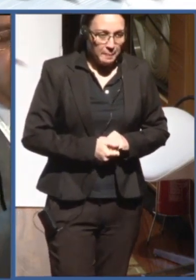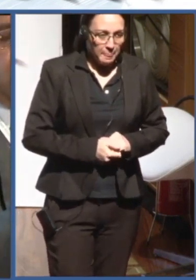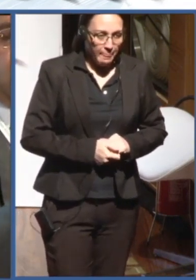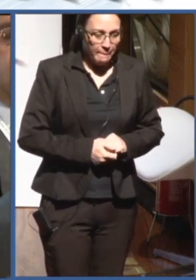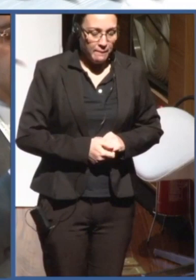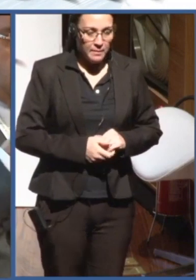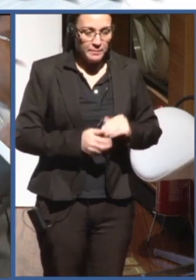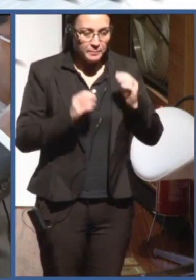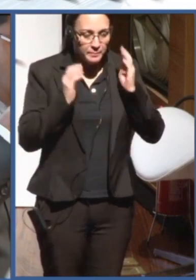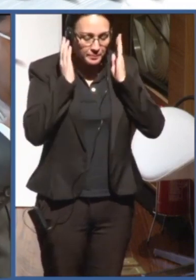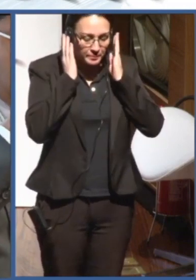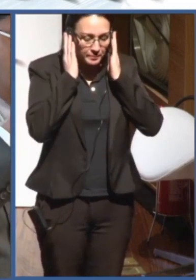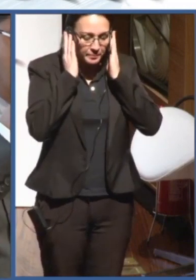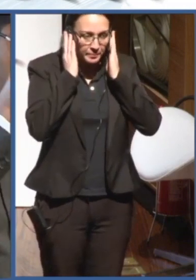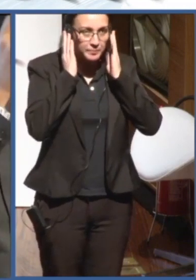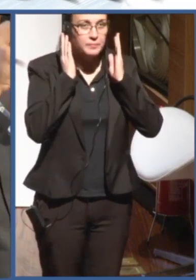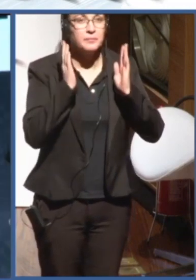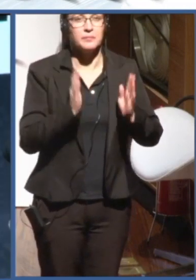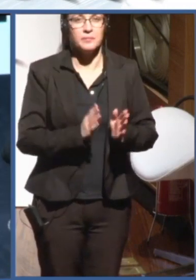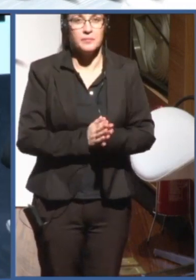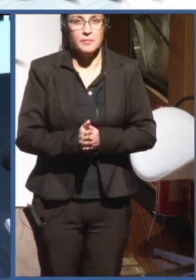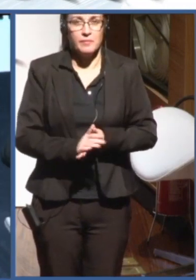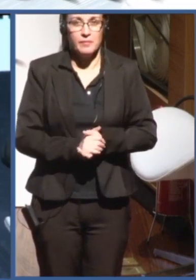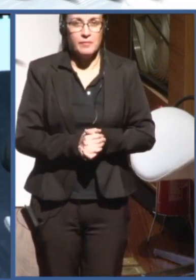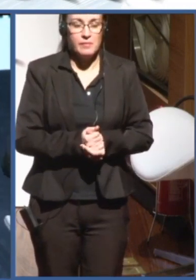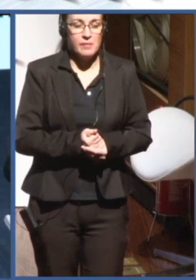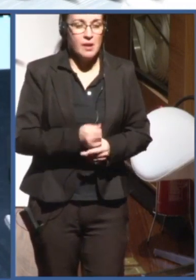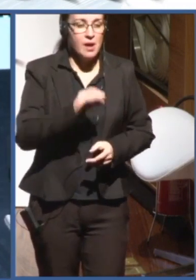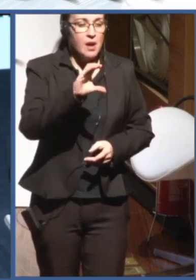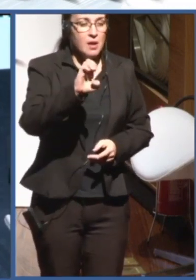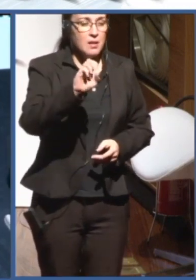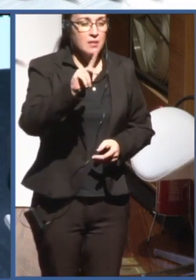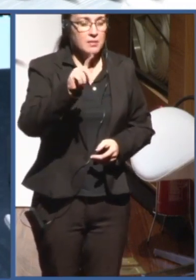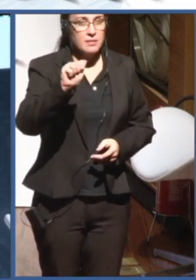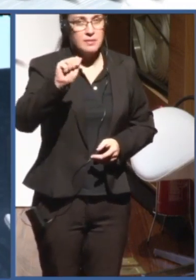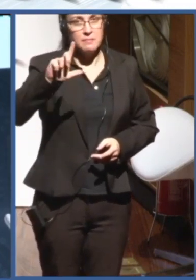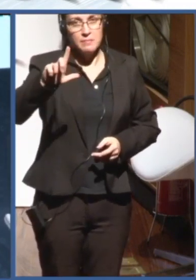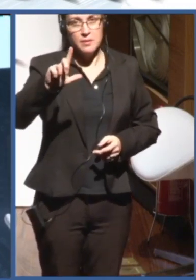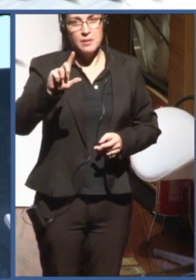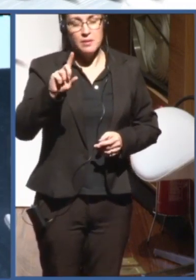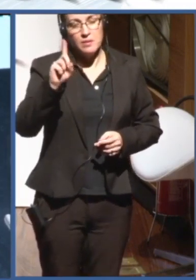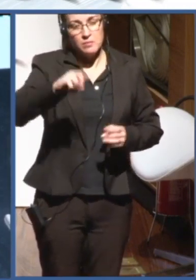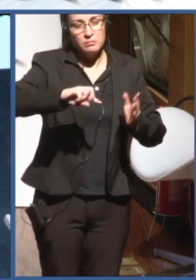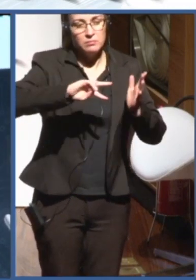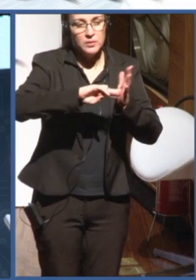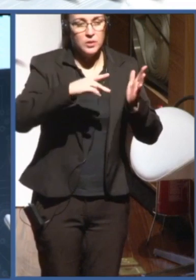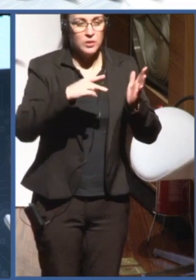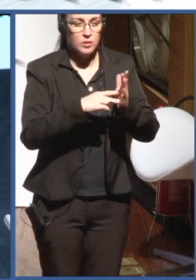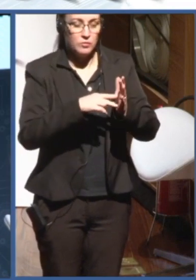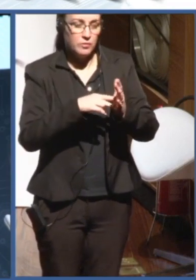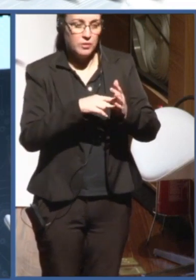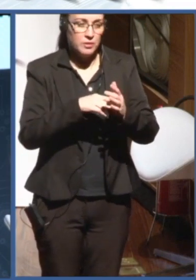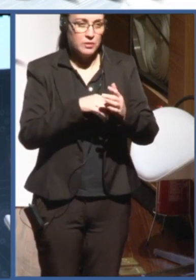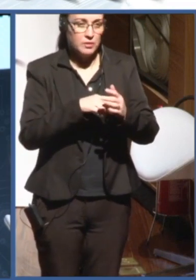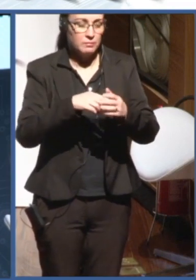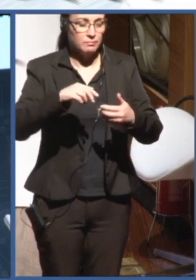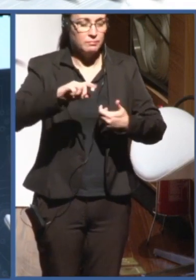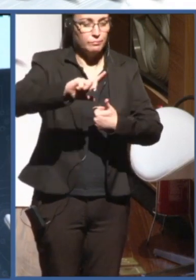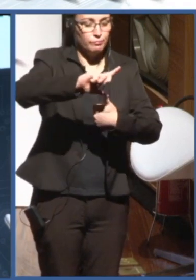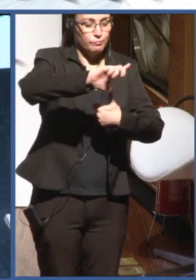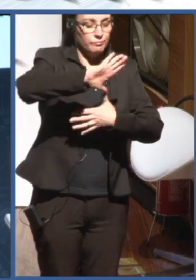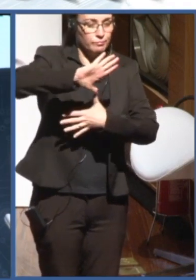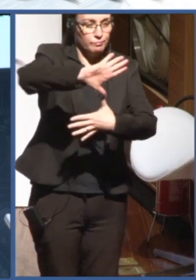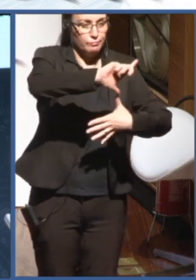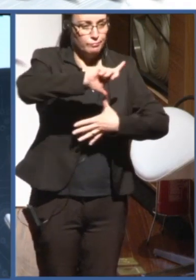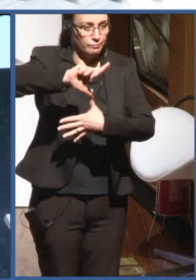CEPAL is the regional of the United Nations for Latin America and the Caribbean. And from that point of view, it